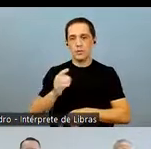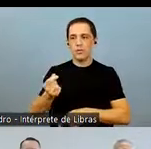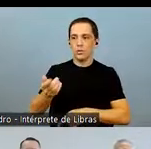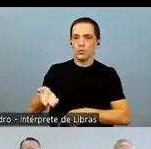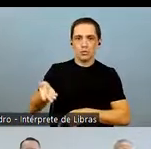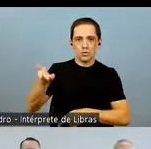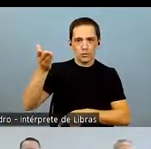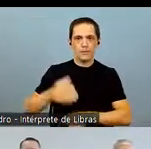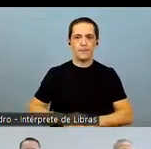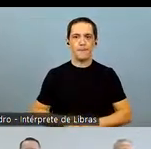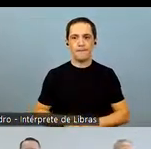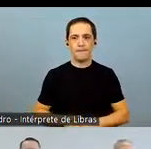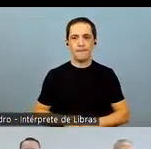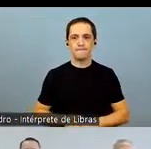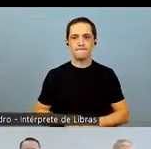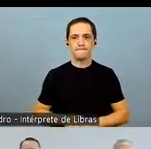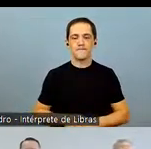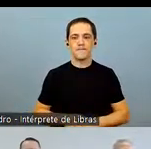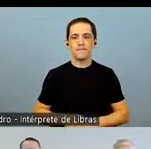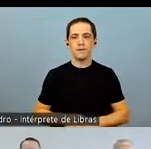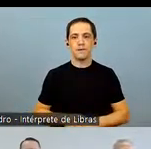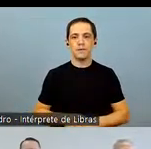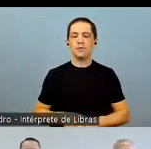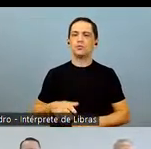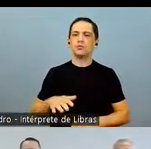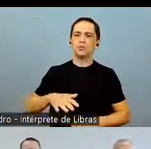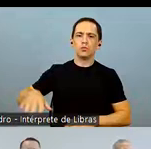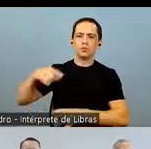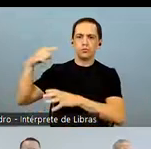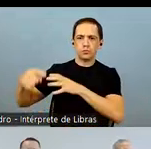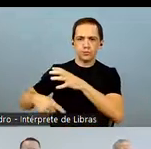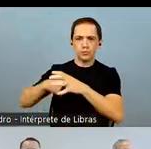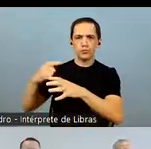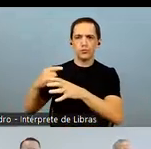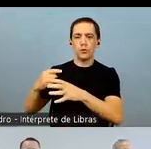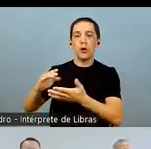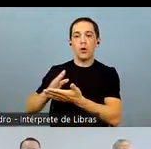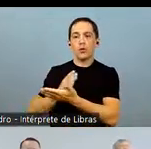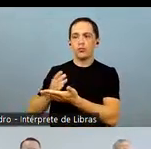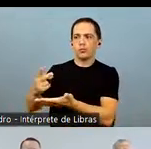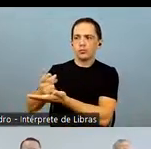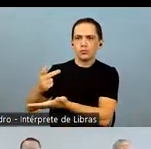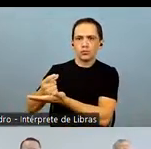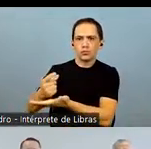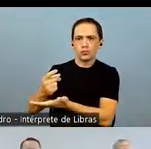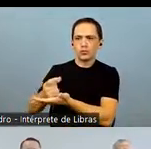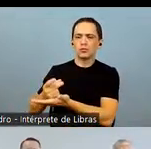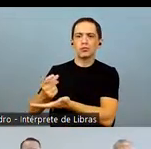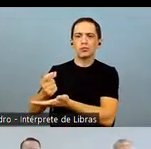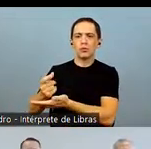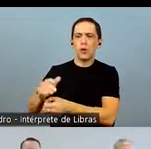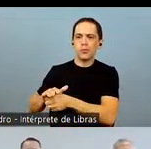domestic markets. A scenario of global logistic hurdles coupled with resilient